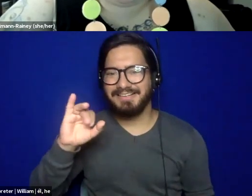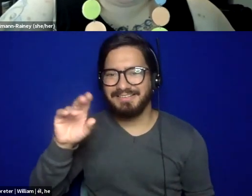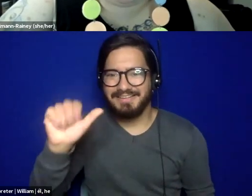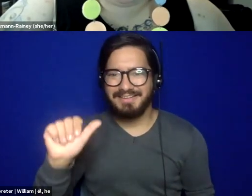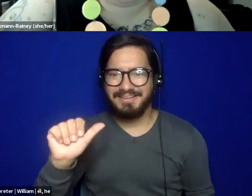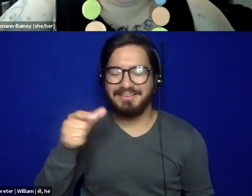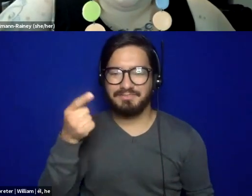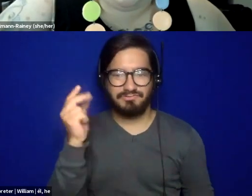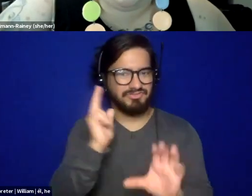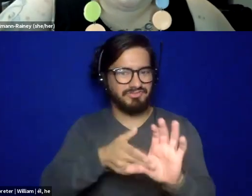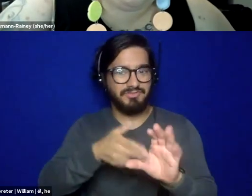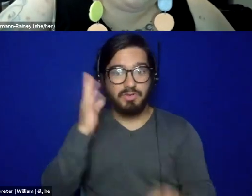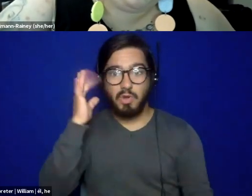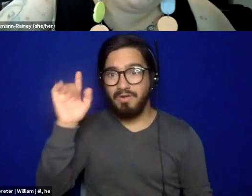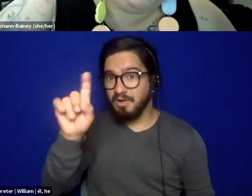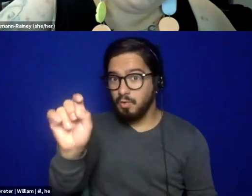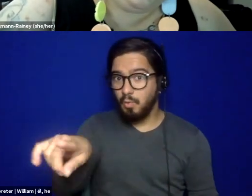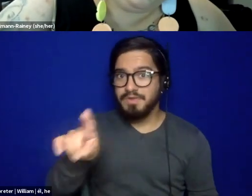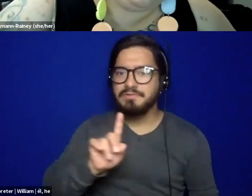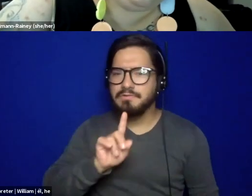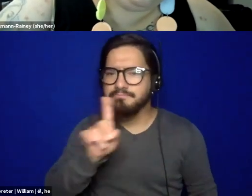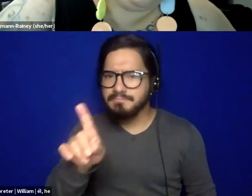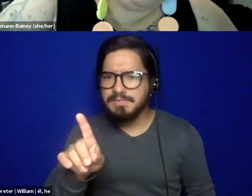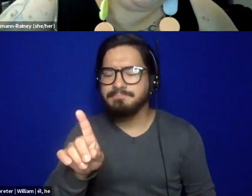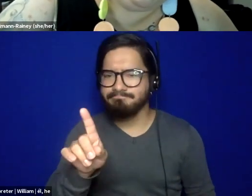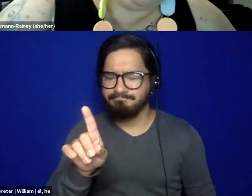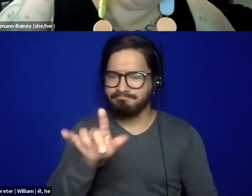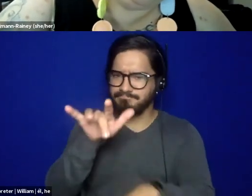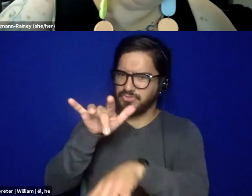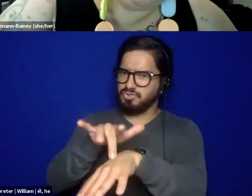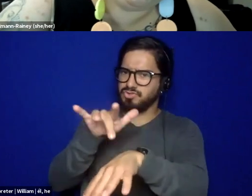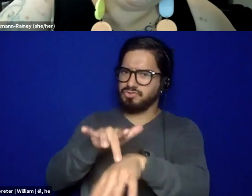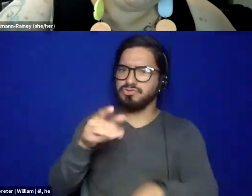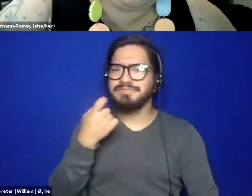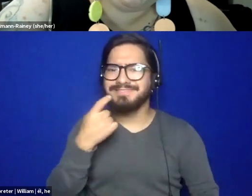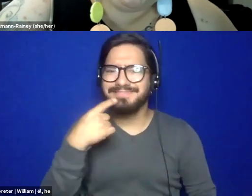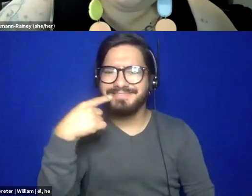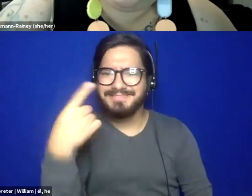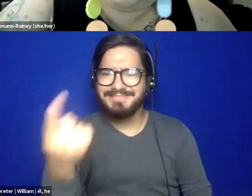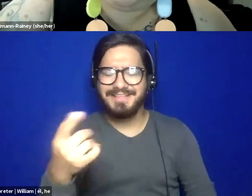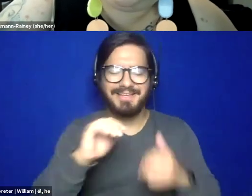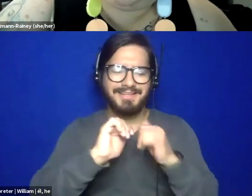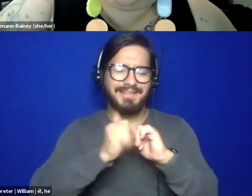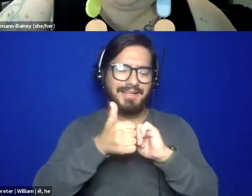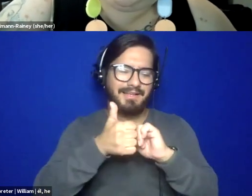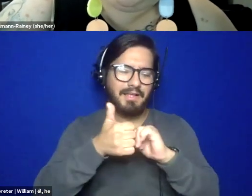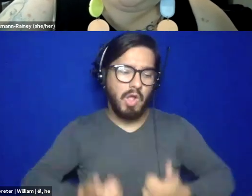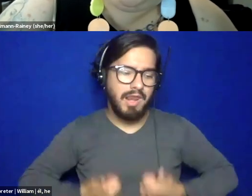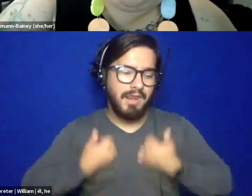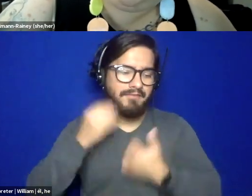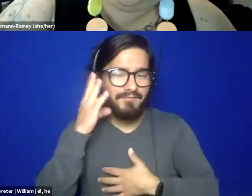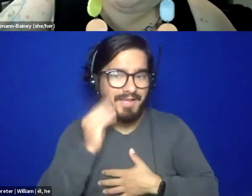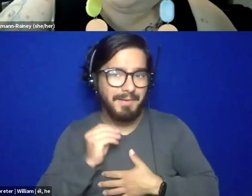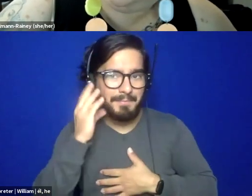because the question I think really touches on what's been said so far about lived experiences. So